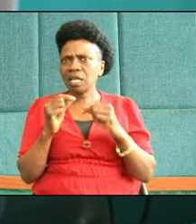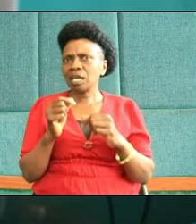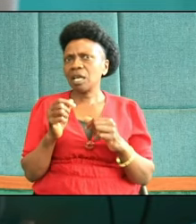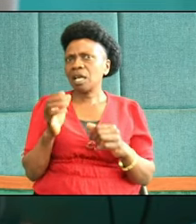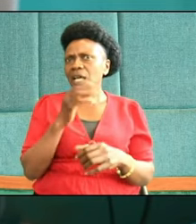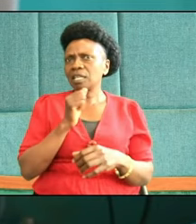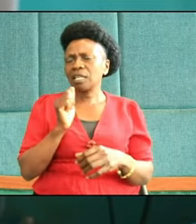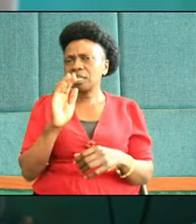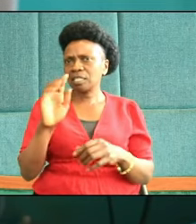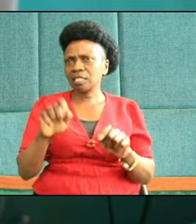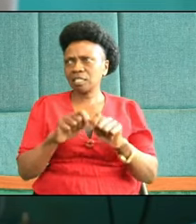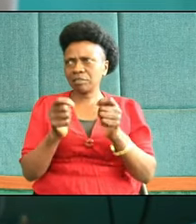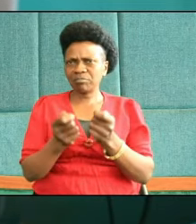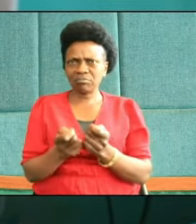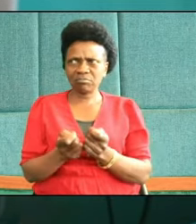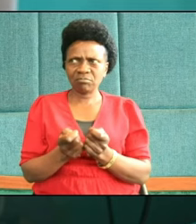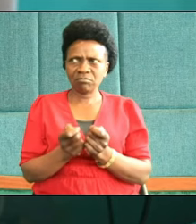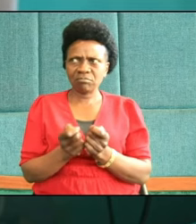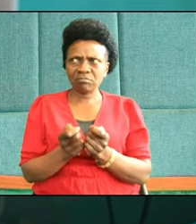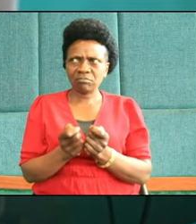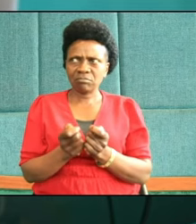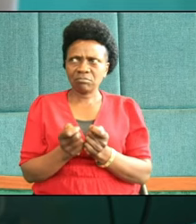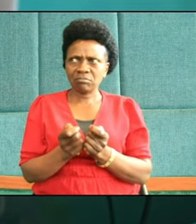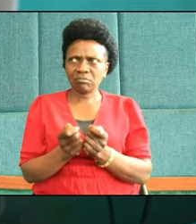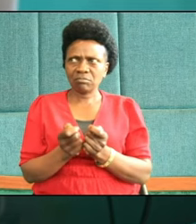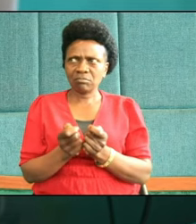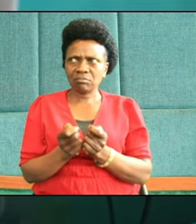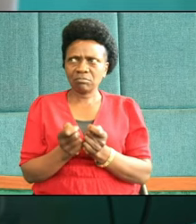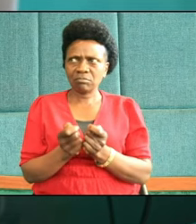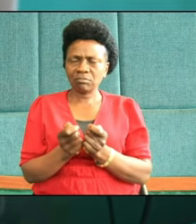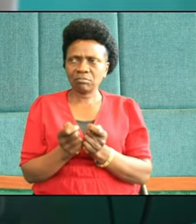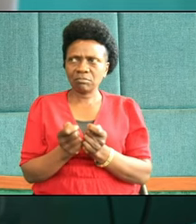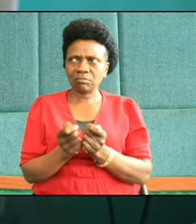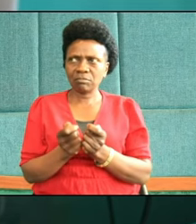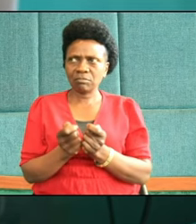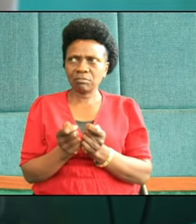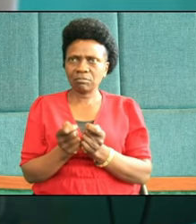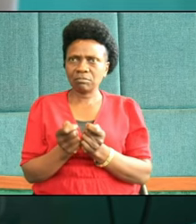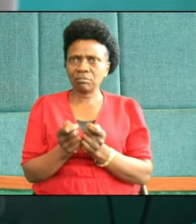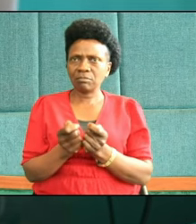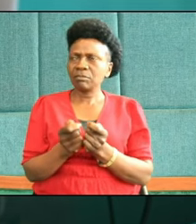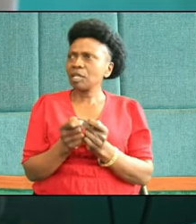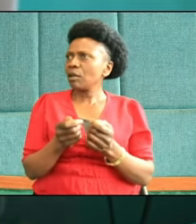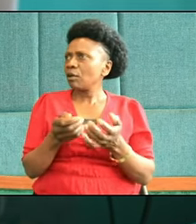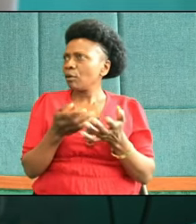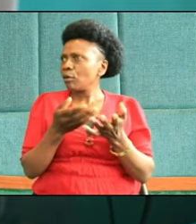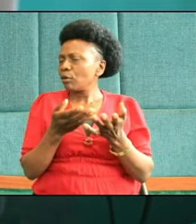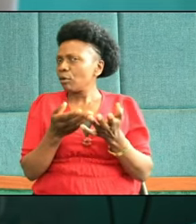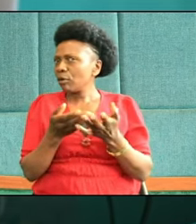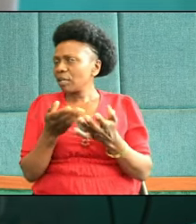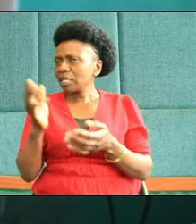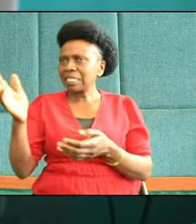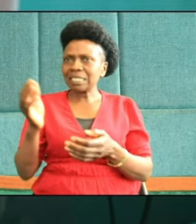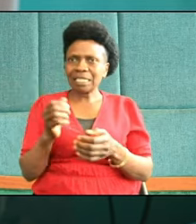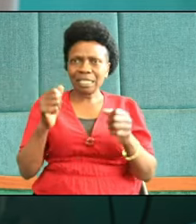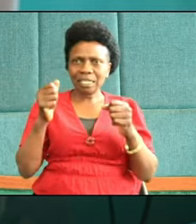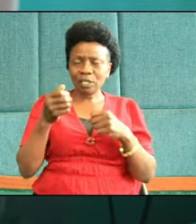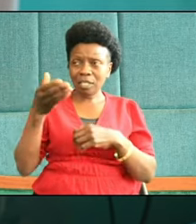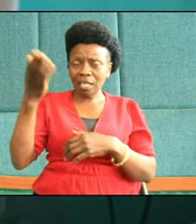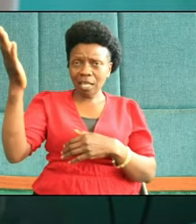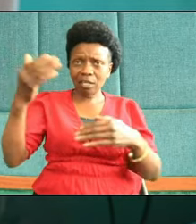me, even that other side of Rungai, where we have the Adventist University of Africa.